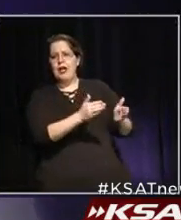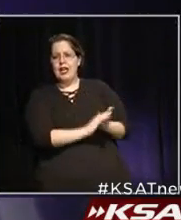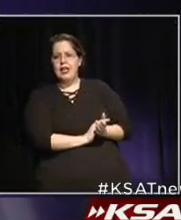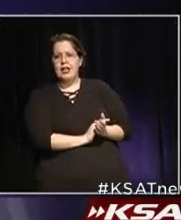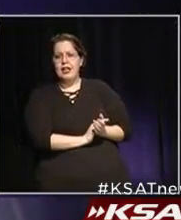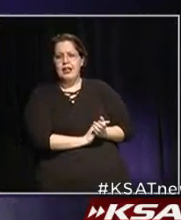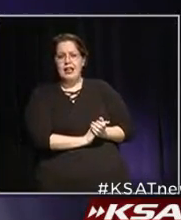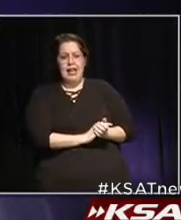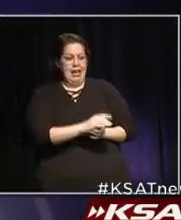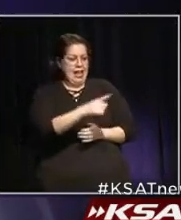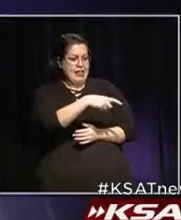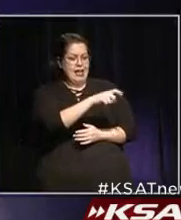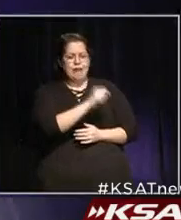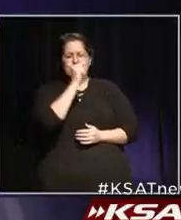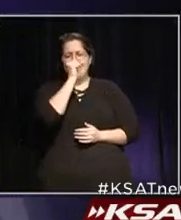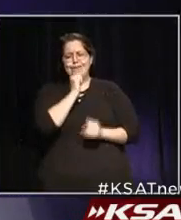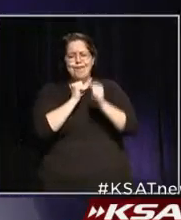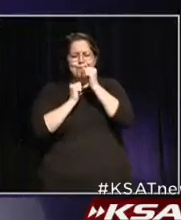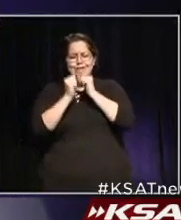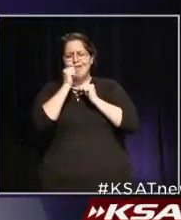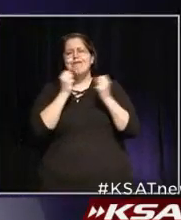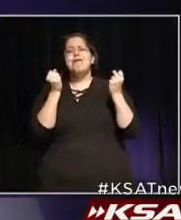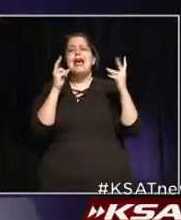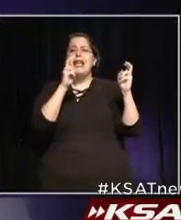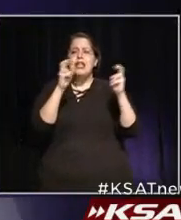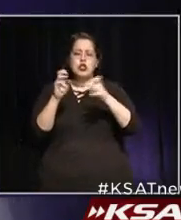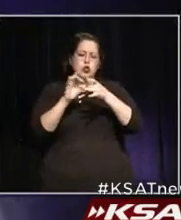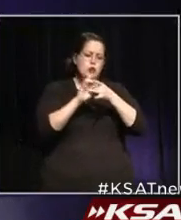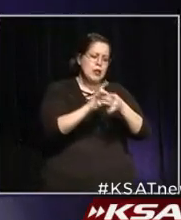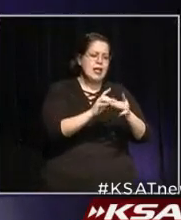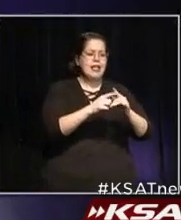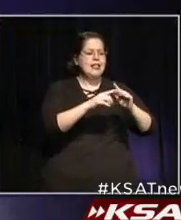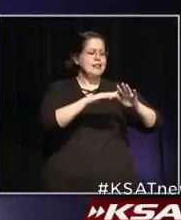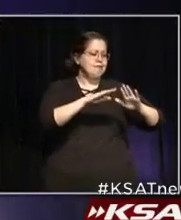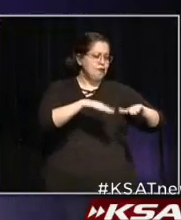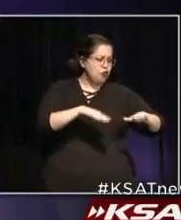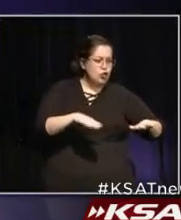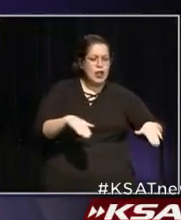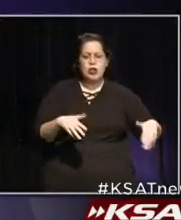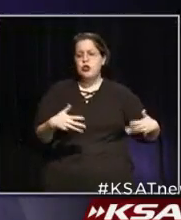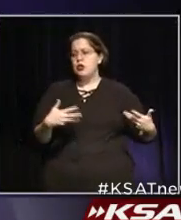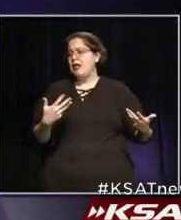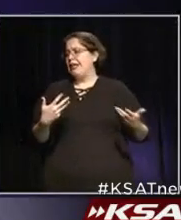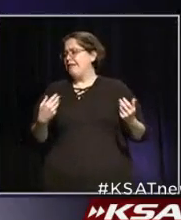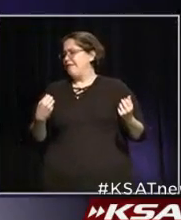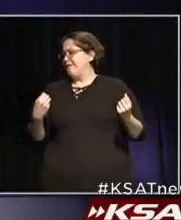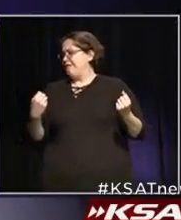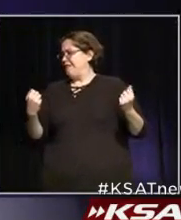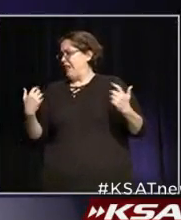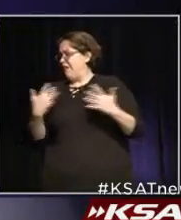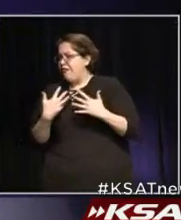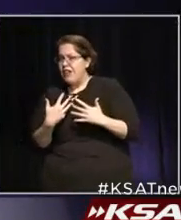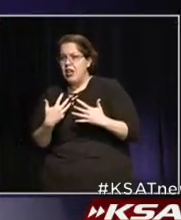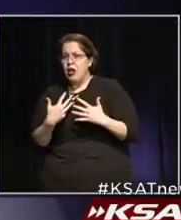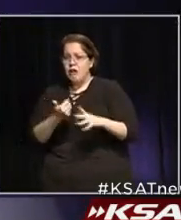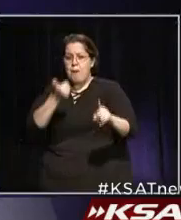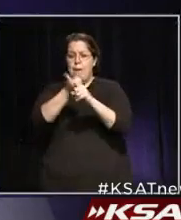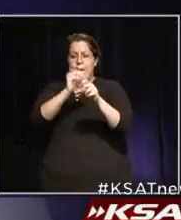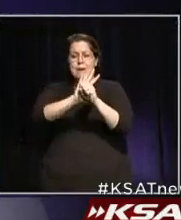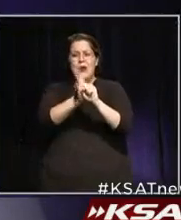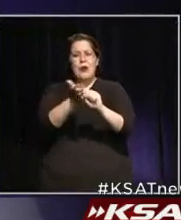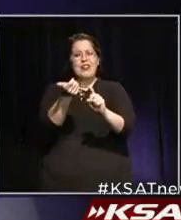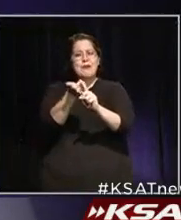have to deal with so many issues with their children and with the fear of getting COVID themselves.